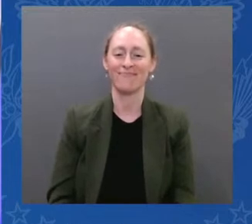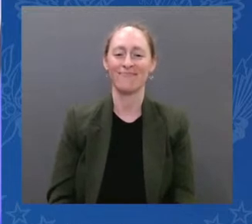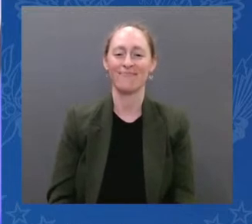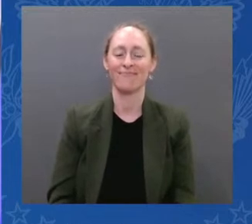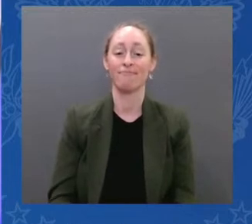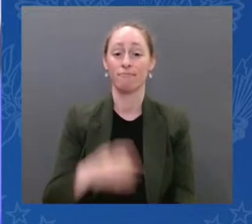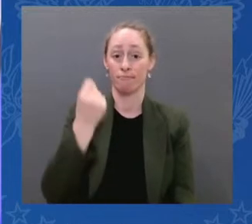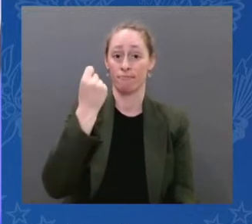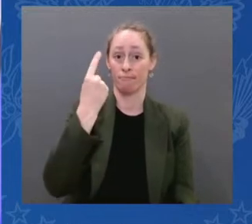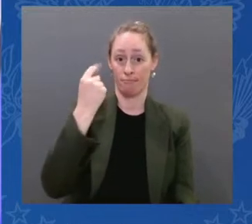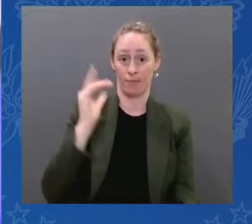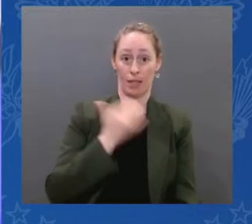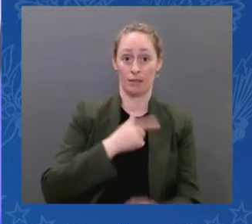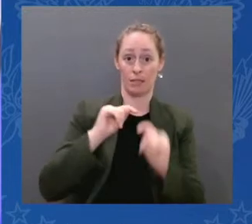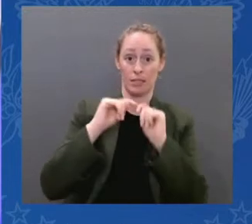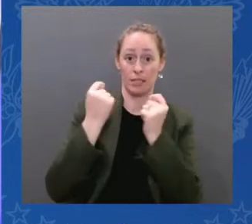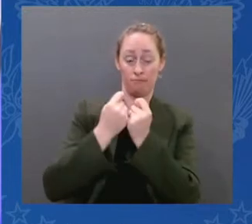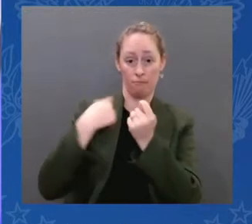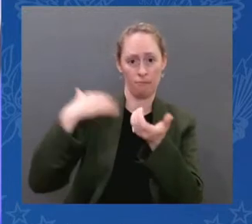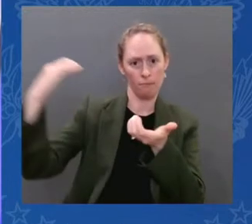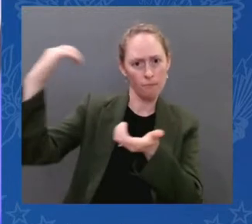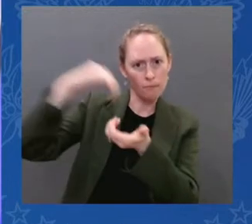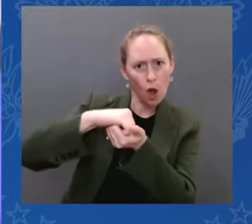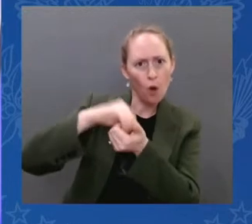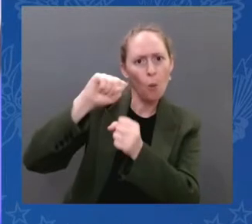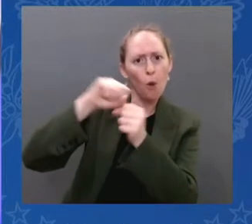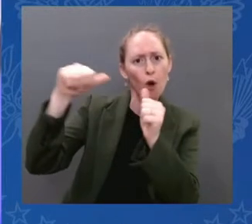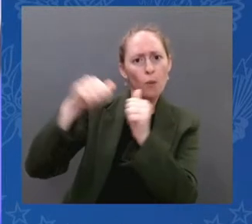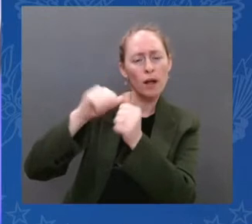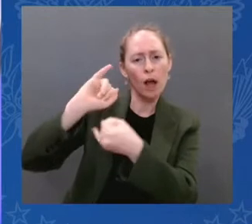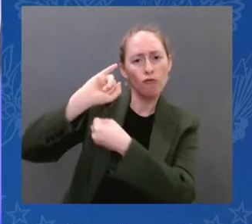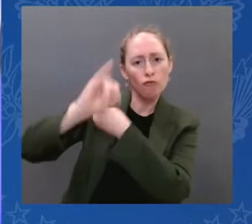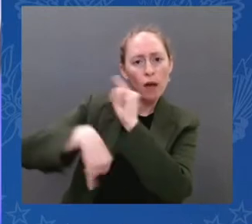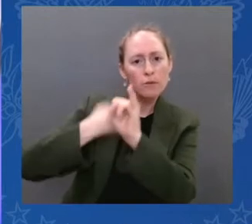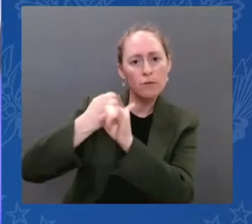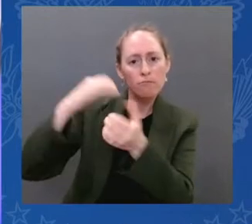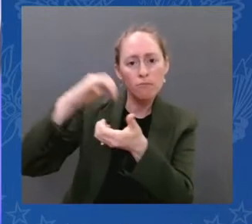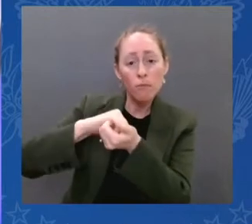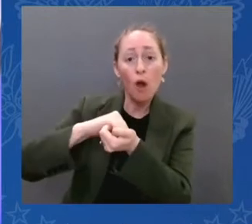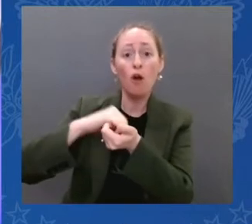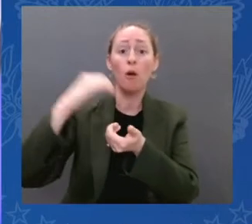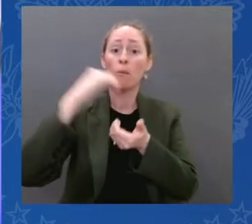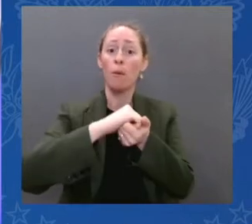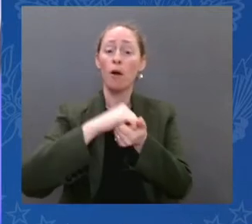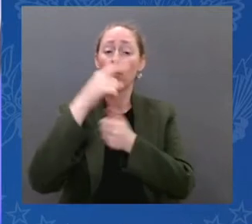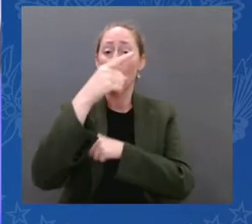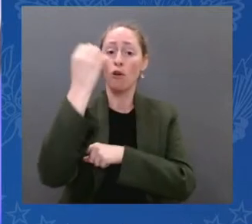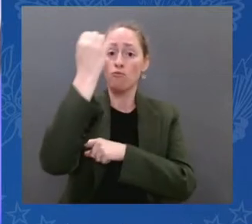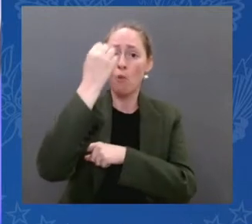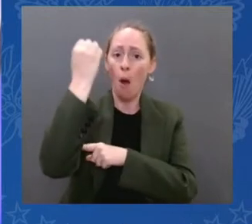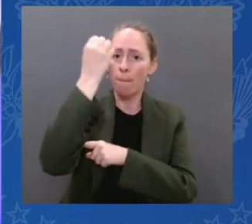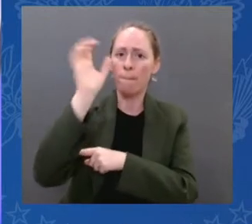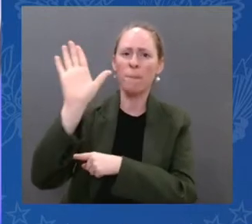and the Canadian Space Agency. So this is an international endeavor.